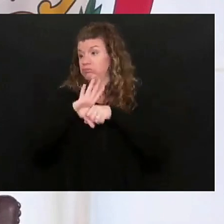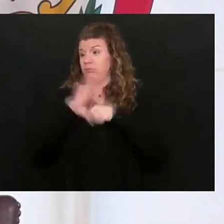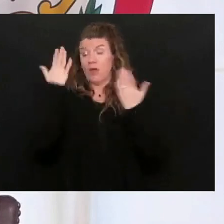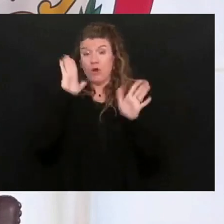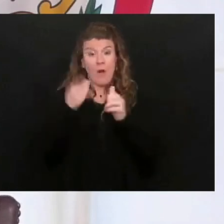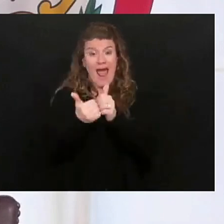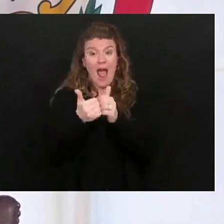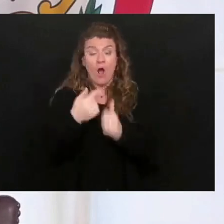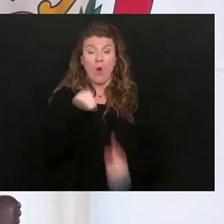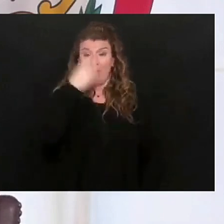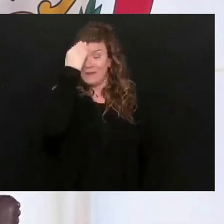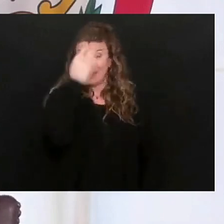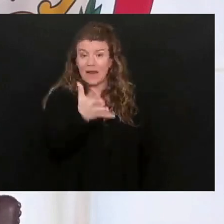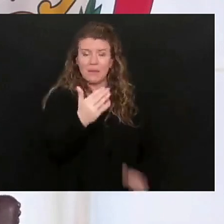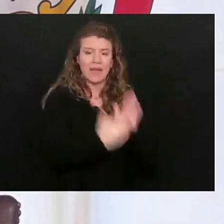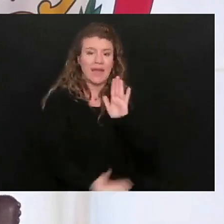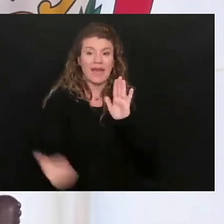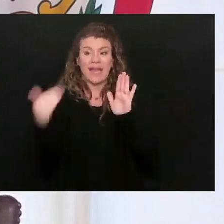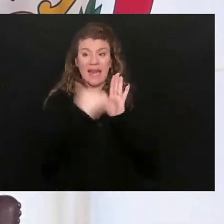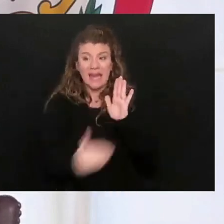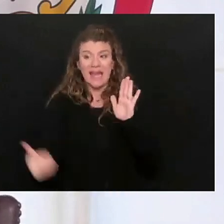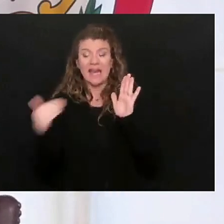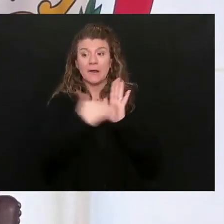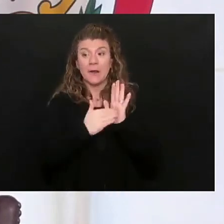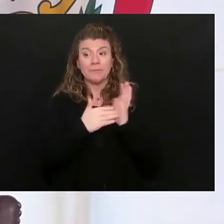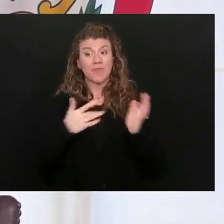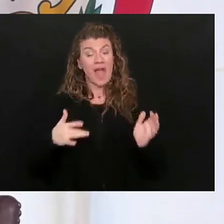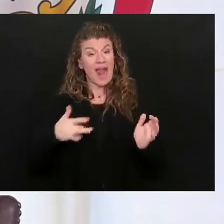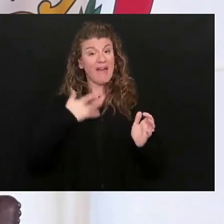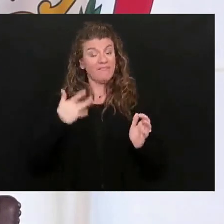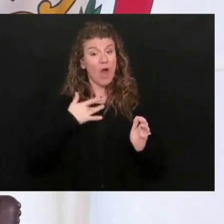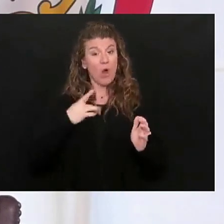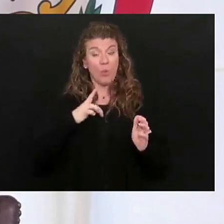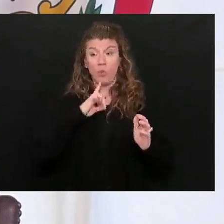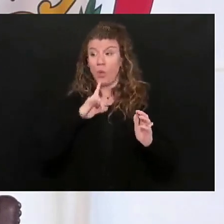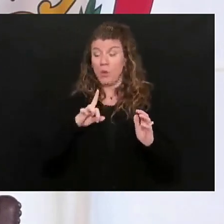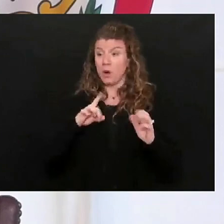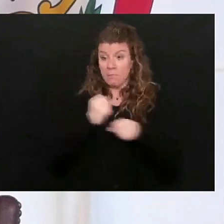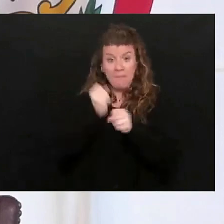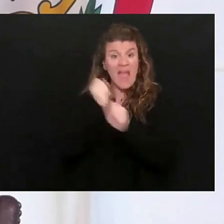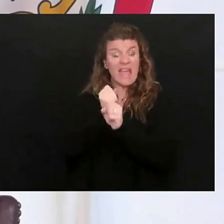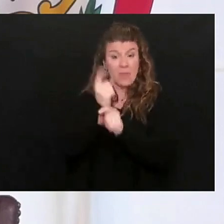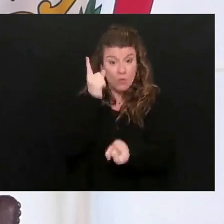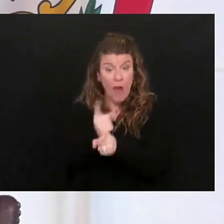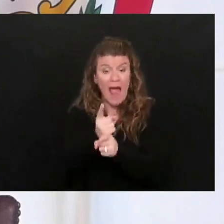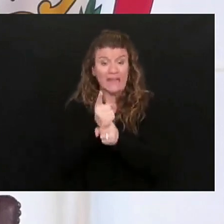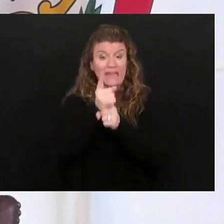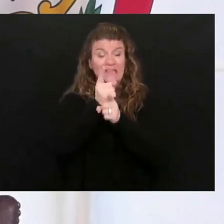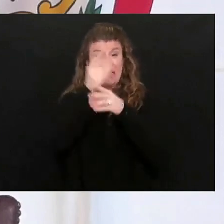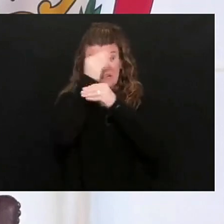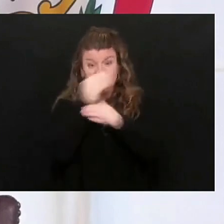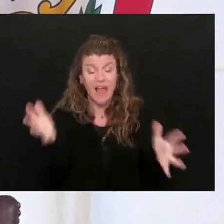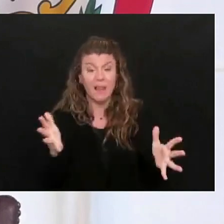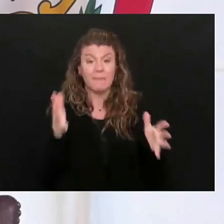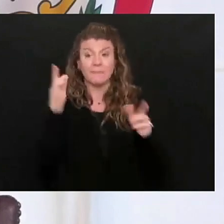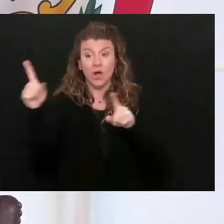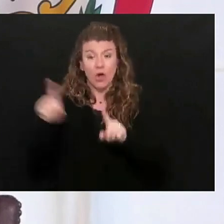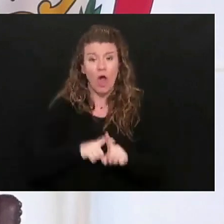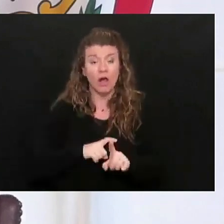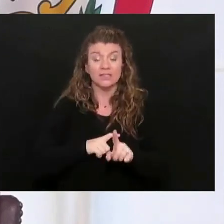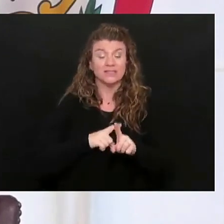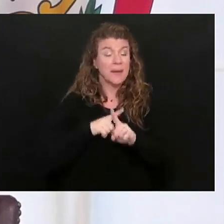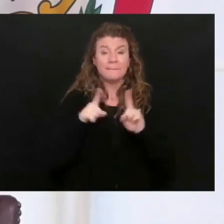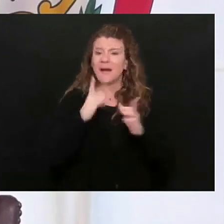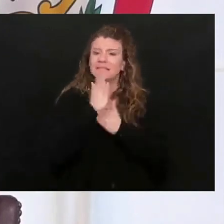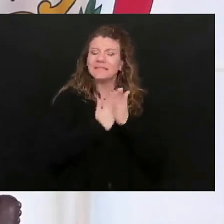we've been telling them over and over, and I thought, you know, that we were really making inroads as far as telling them to just call us. But some